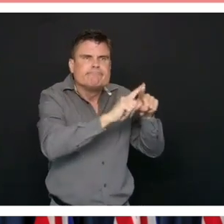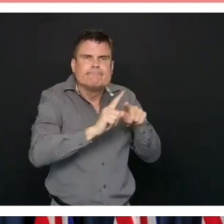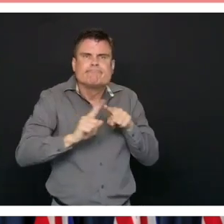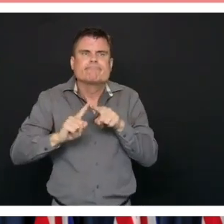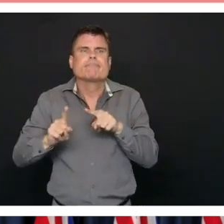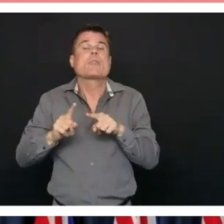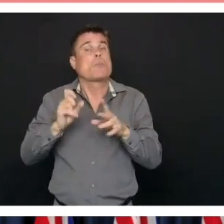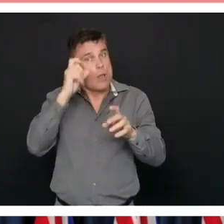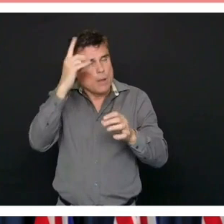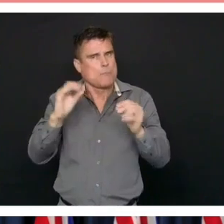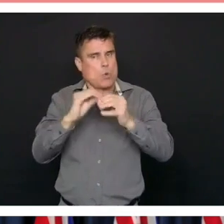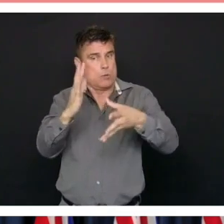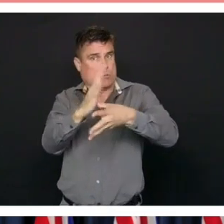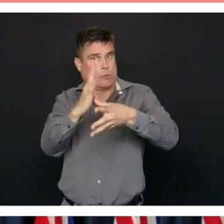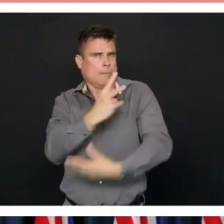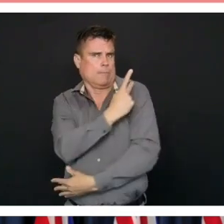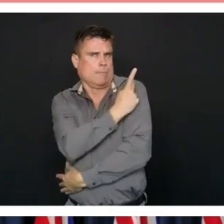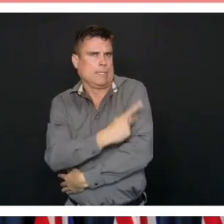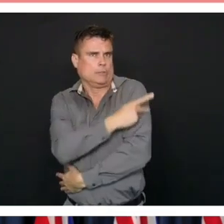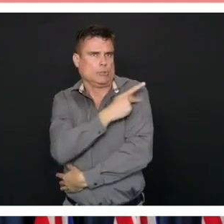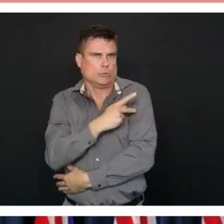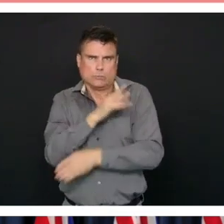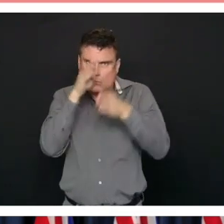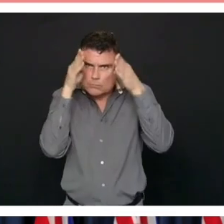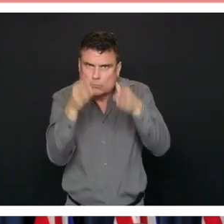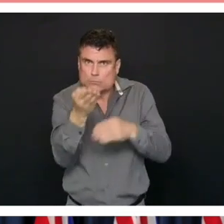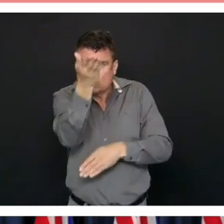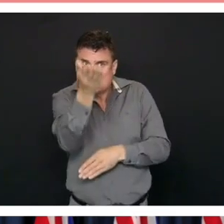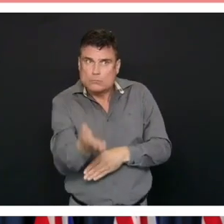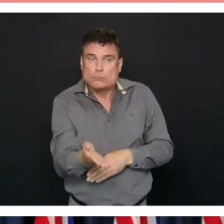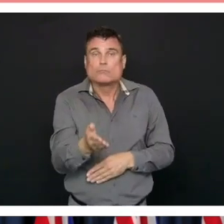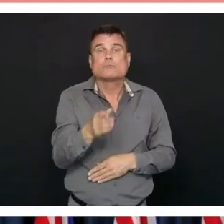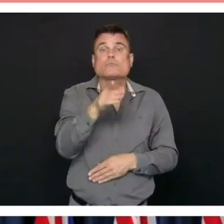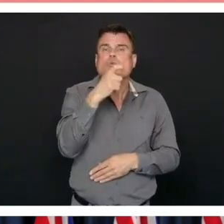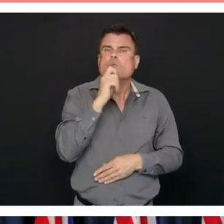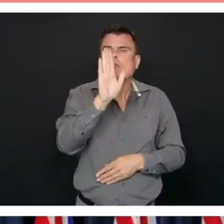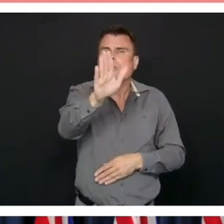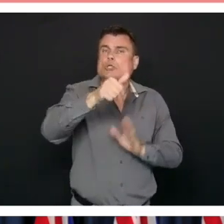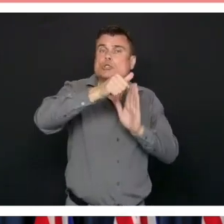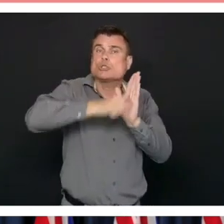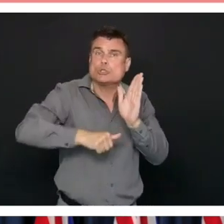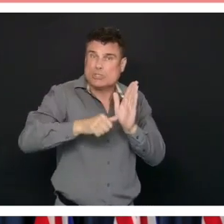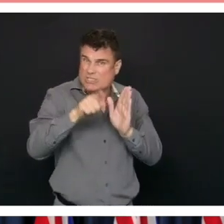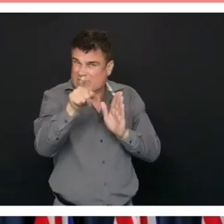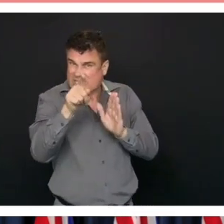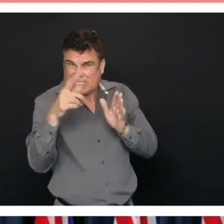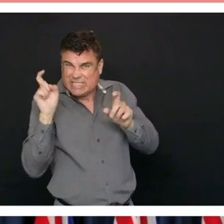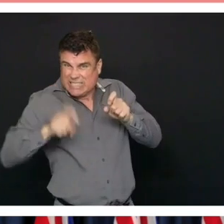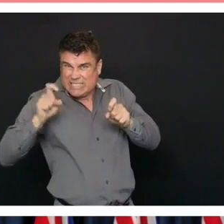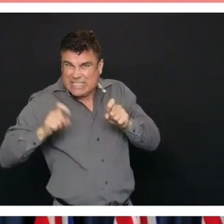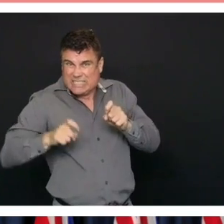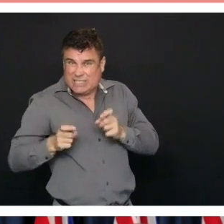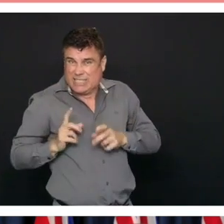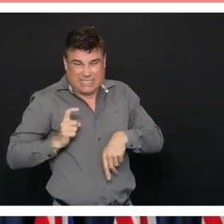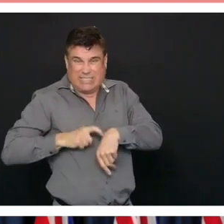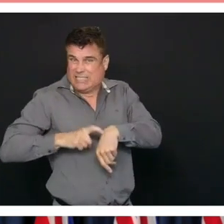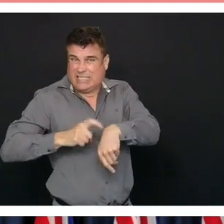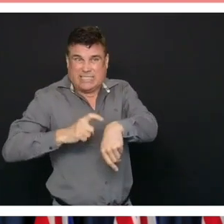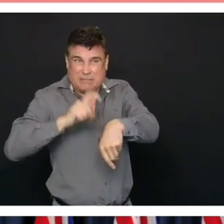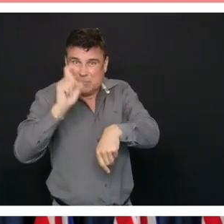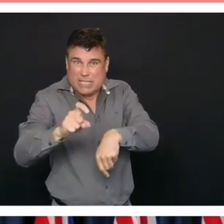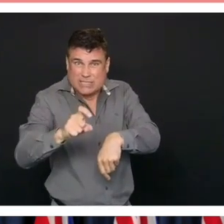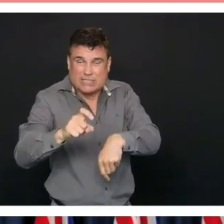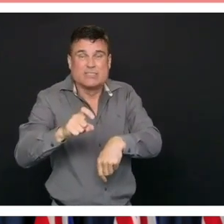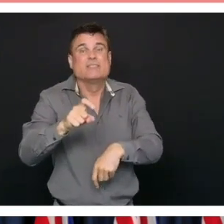in particular. We will focus on patients who are urgent, had surgeries postponed or have been waiting more than